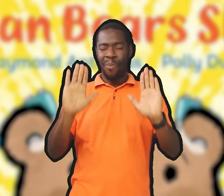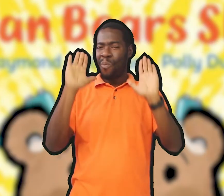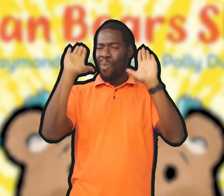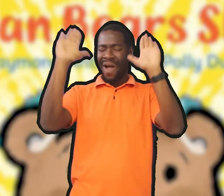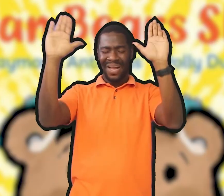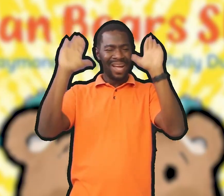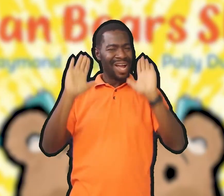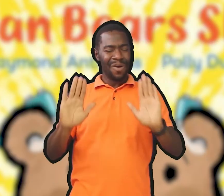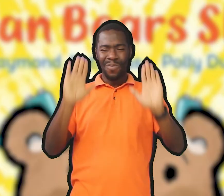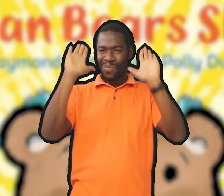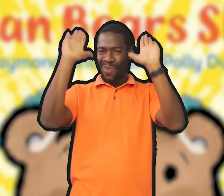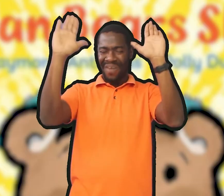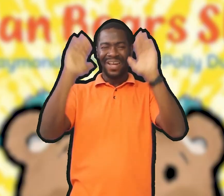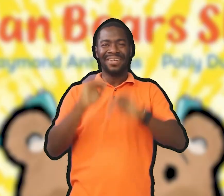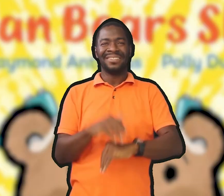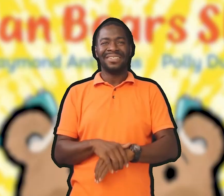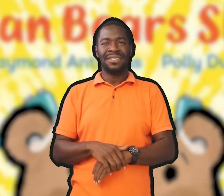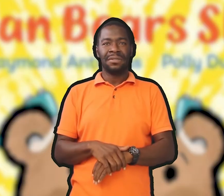Excellent.